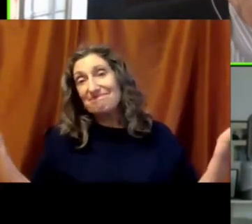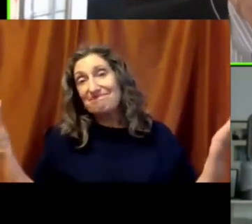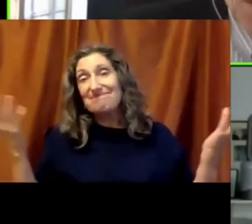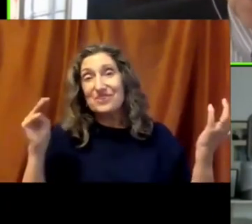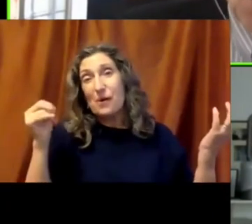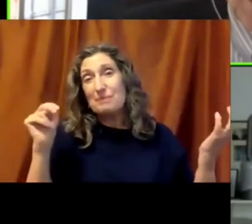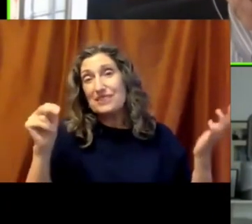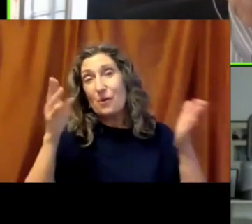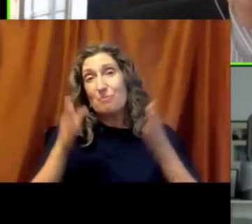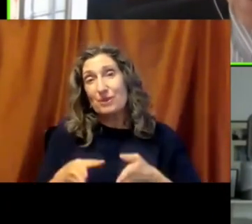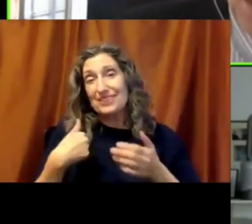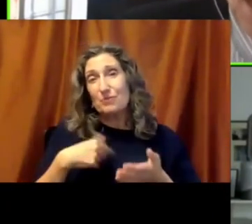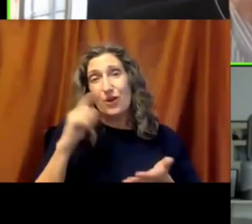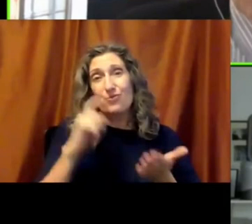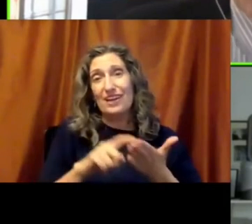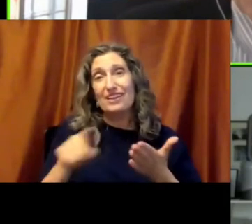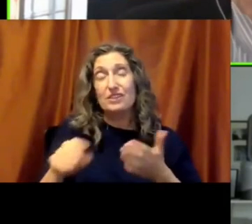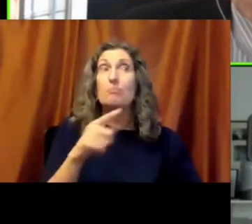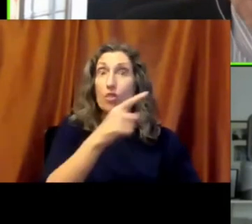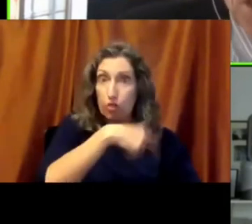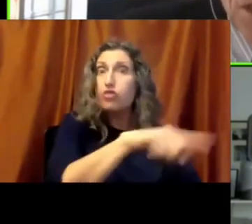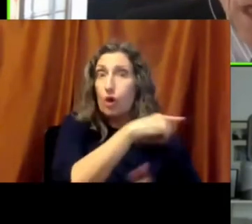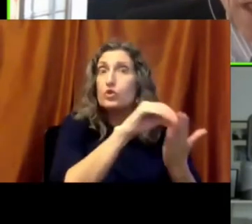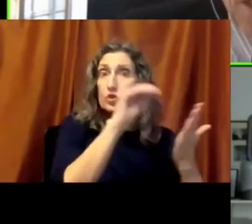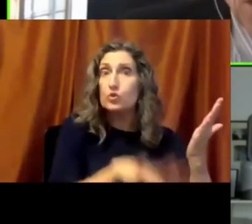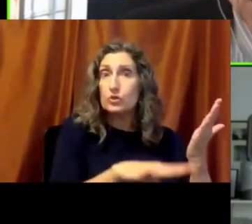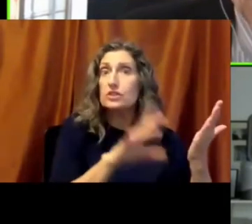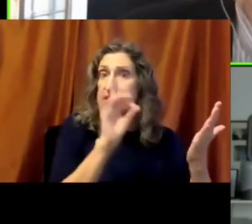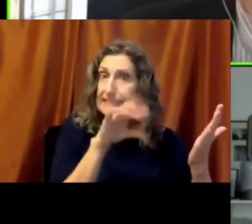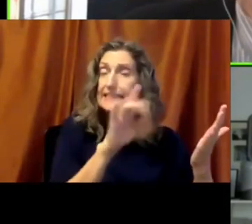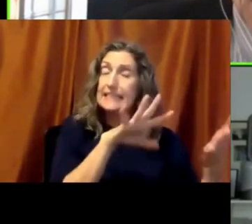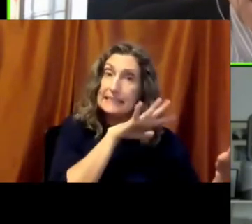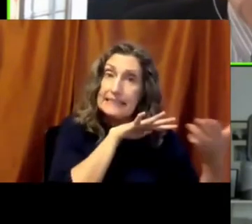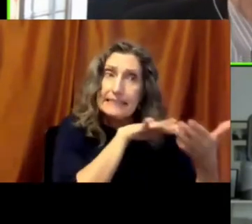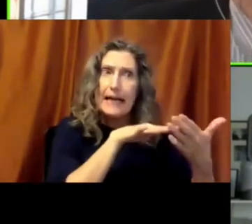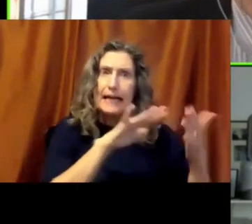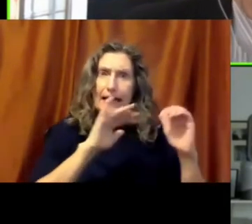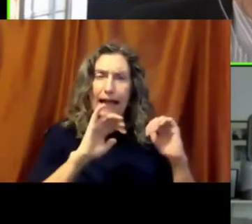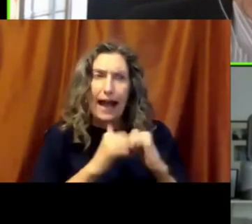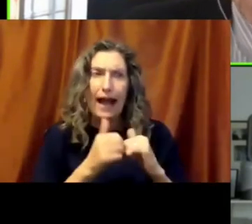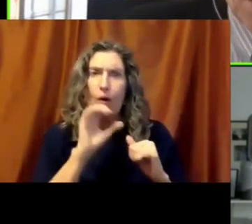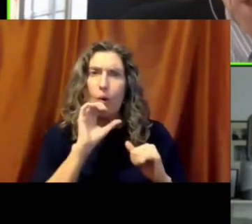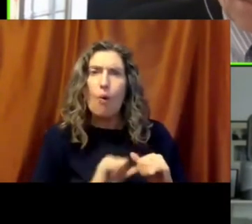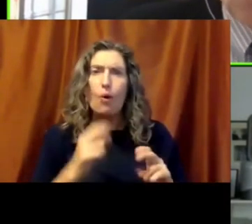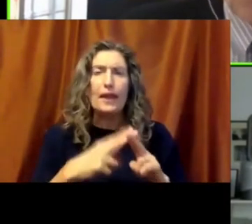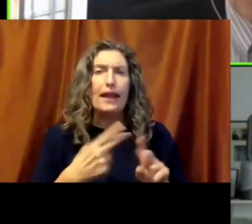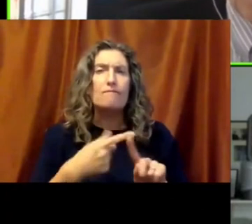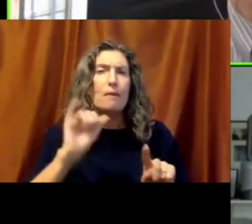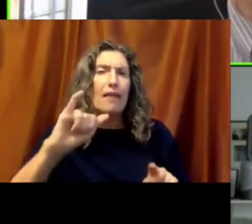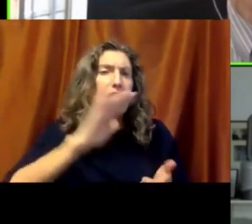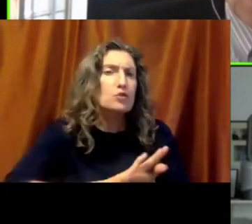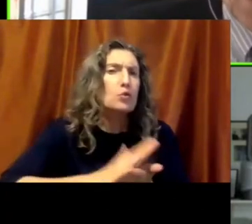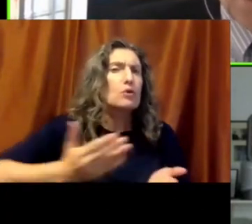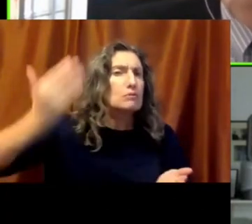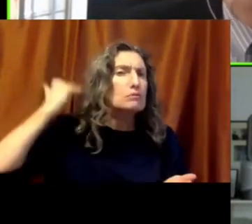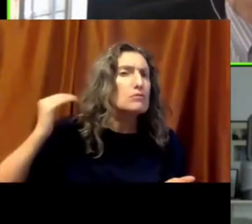this is some recognition, but they were, they studied this, they studied where the name came from, they studied what were the